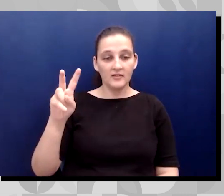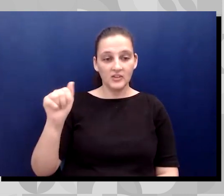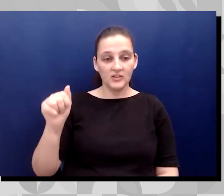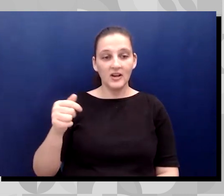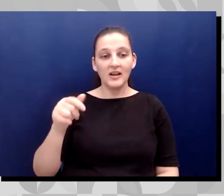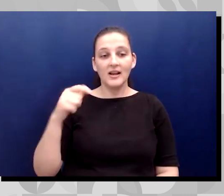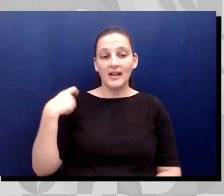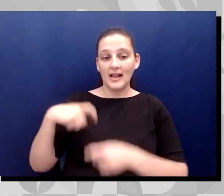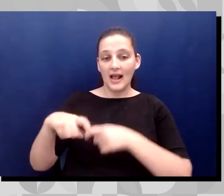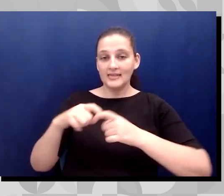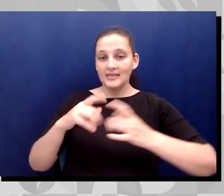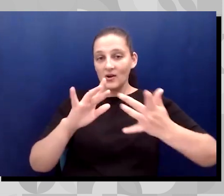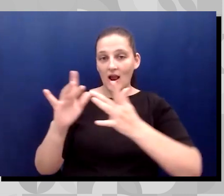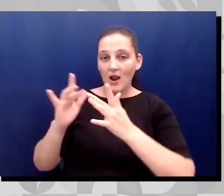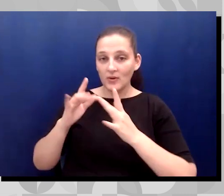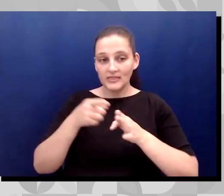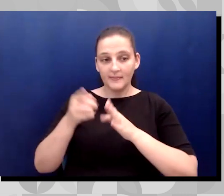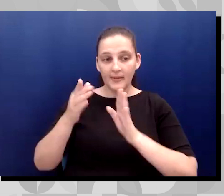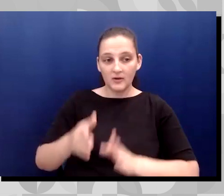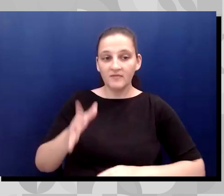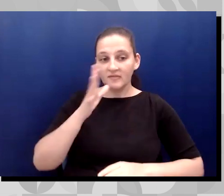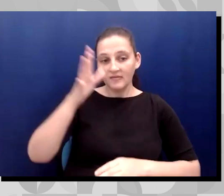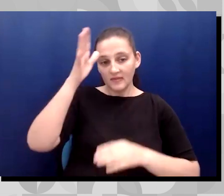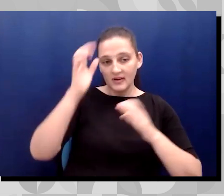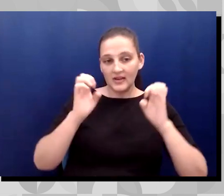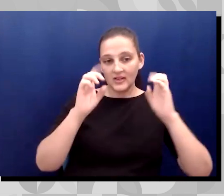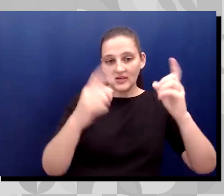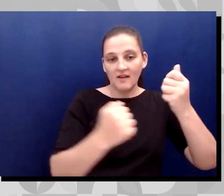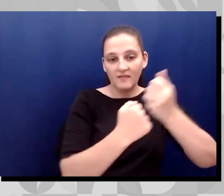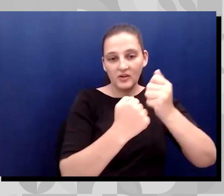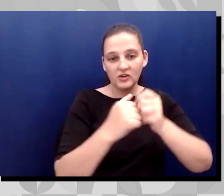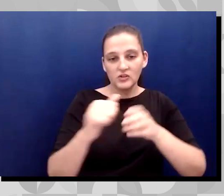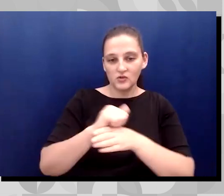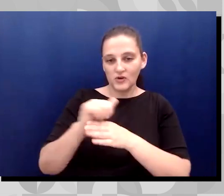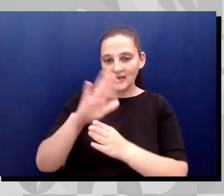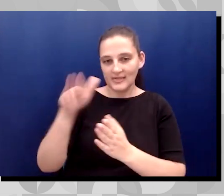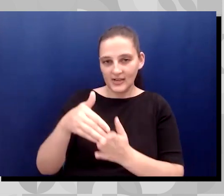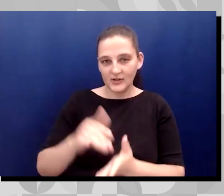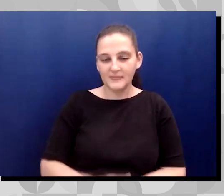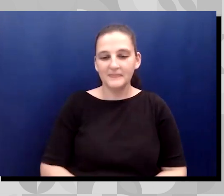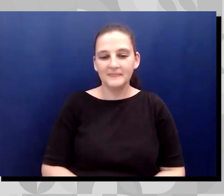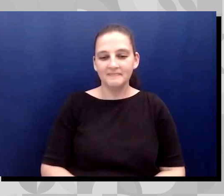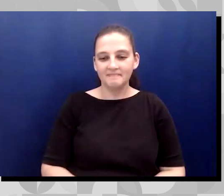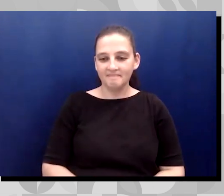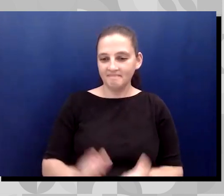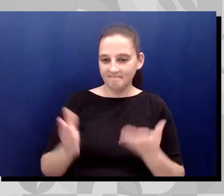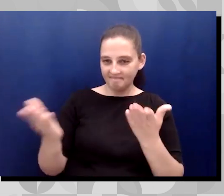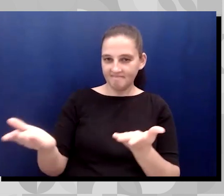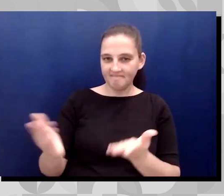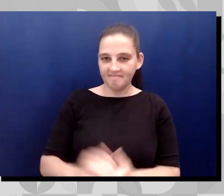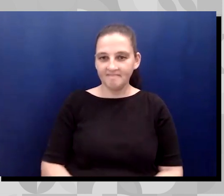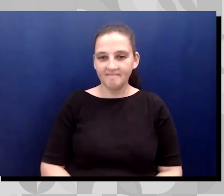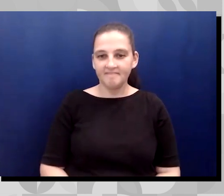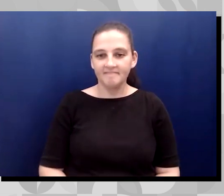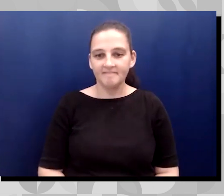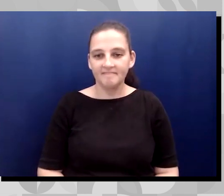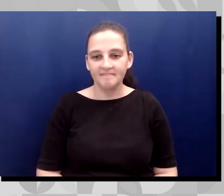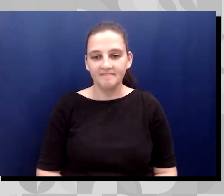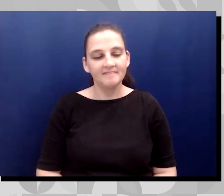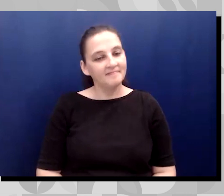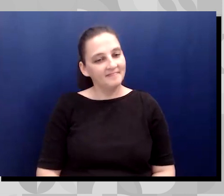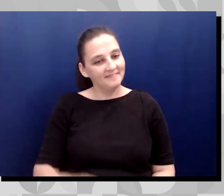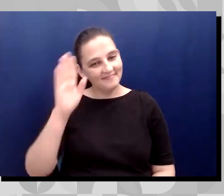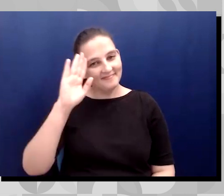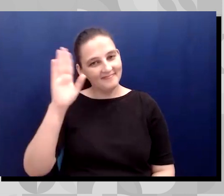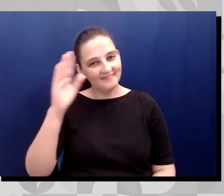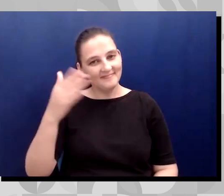at Parent Educational Advocacy Training Center. Lizette, please take it away. Hi, good afternoon, everybody, and thank